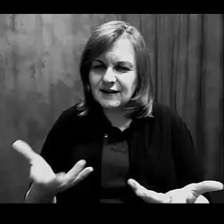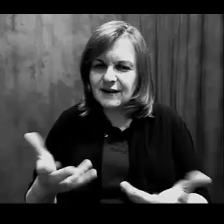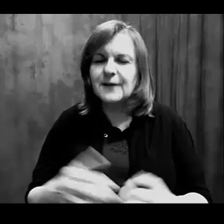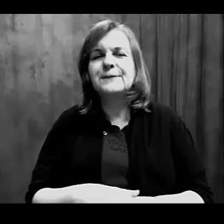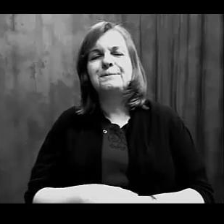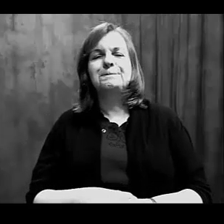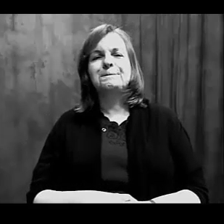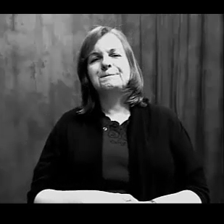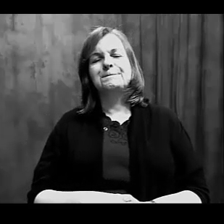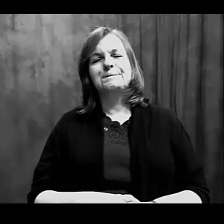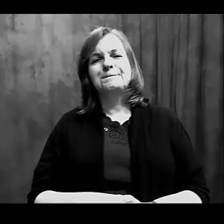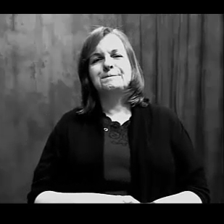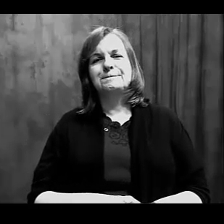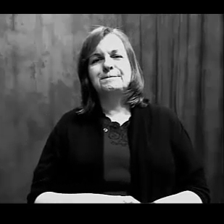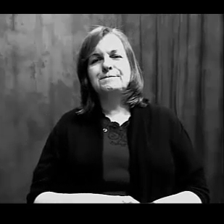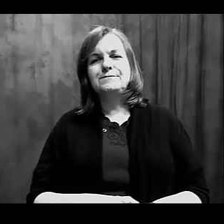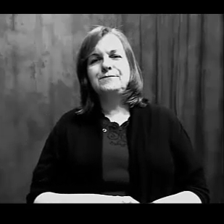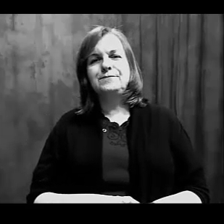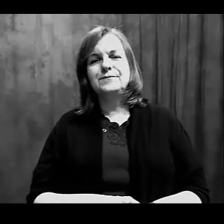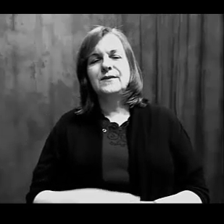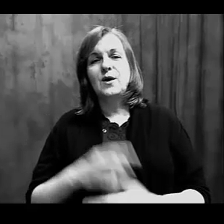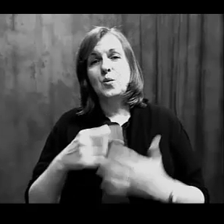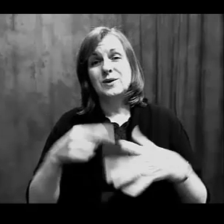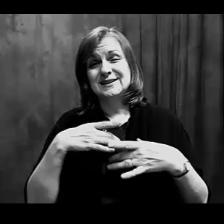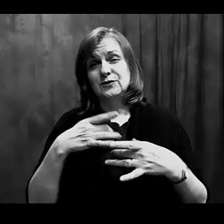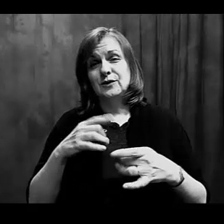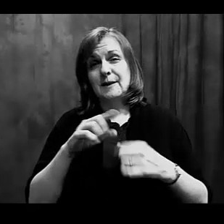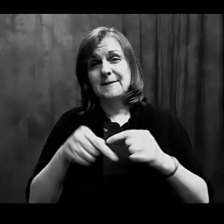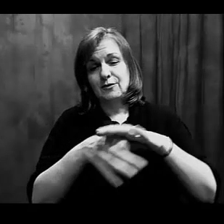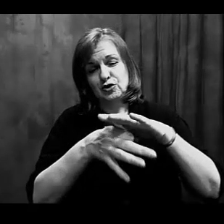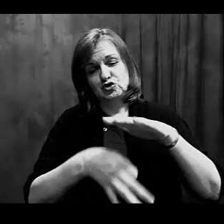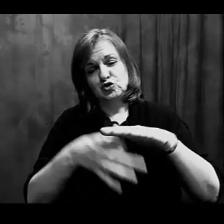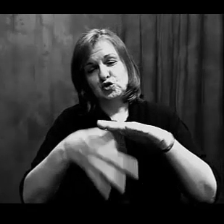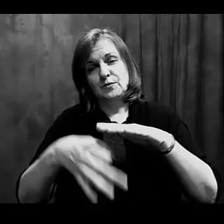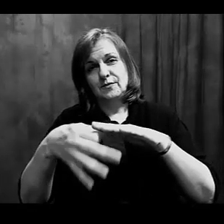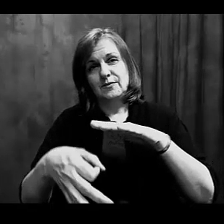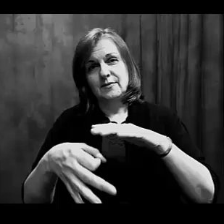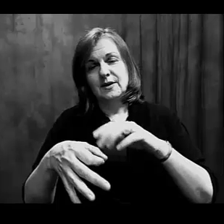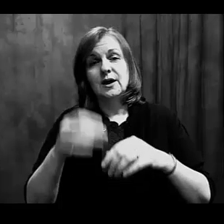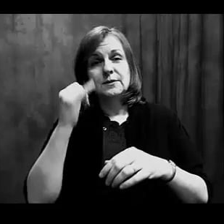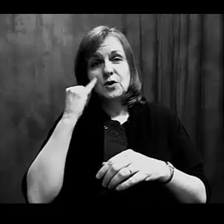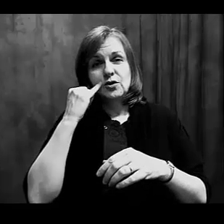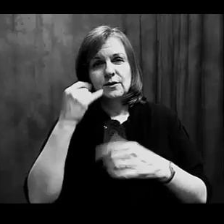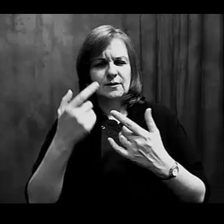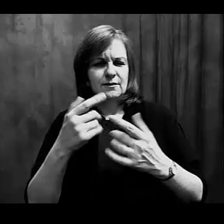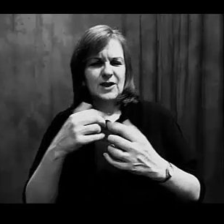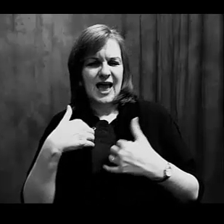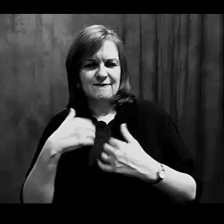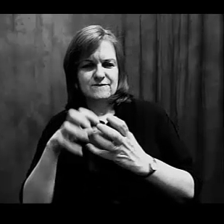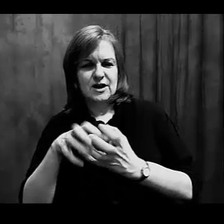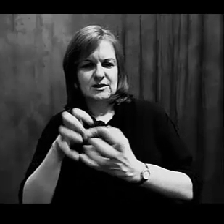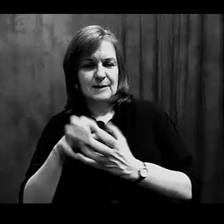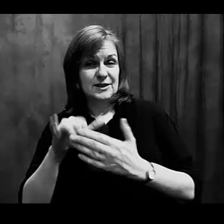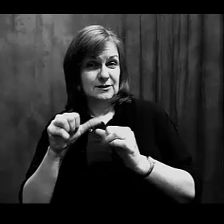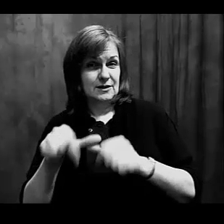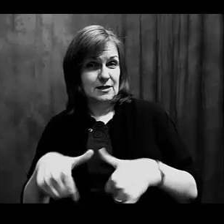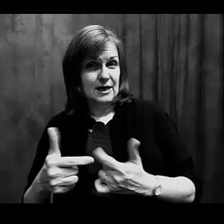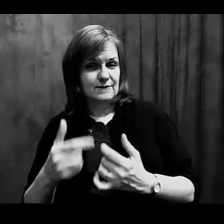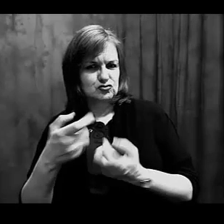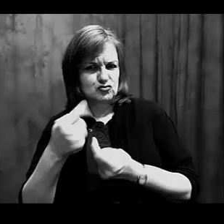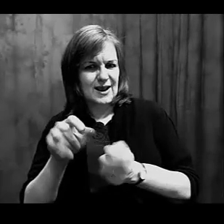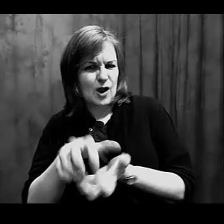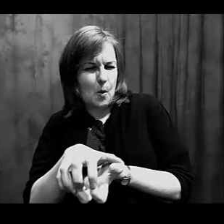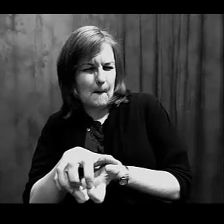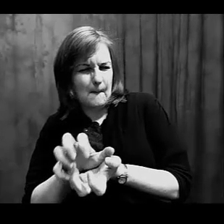out. That's fun. So the interesting thing about these tube feet, if you've ever tried to open a clam that was still